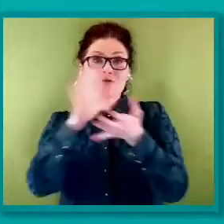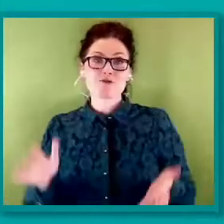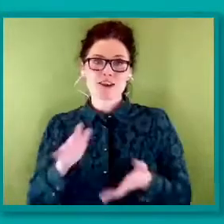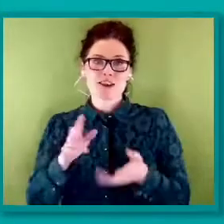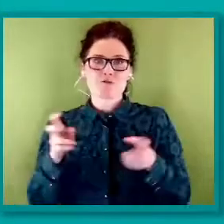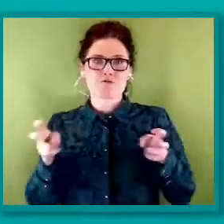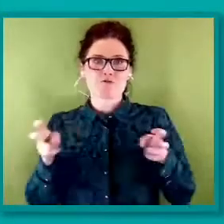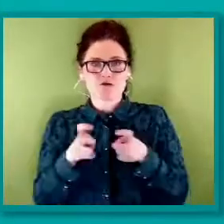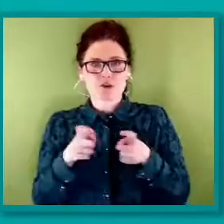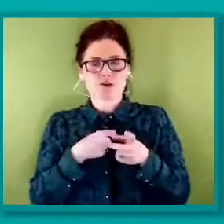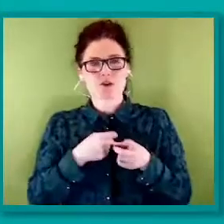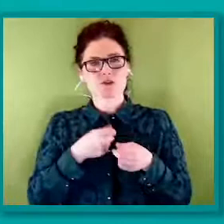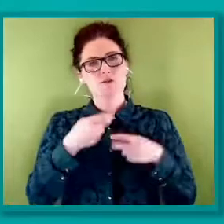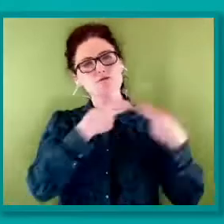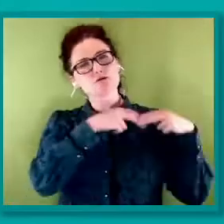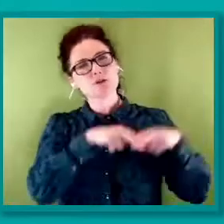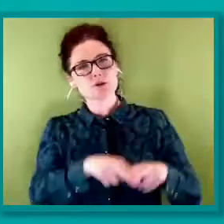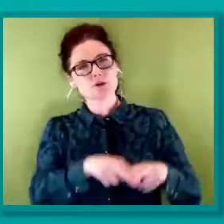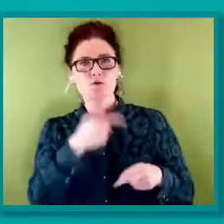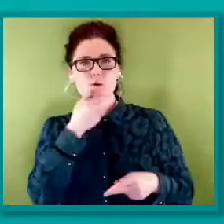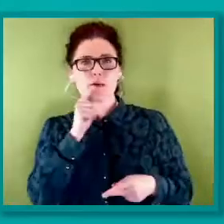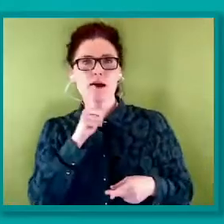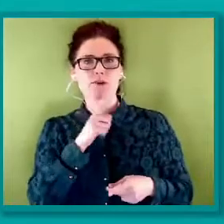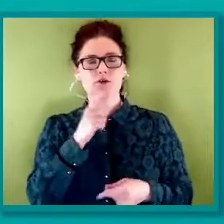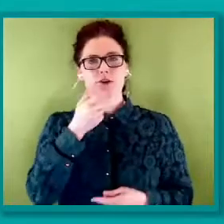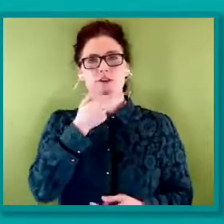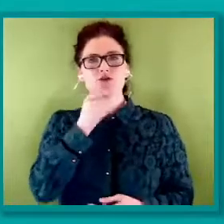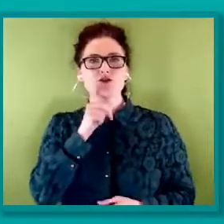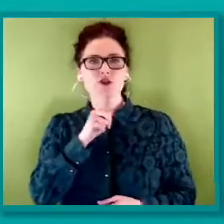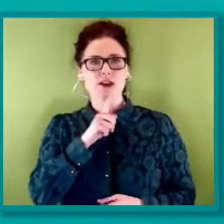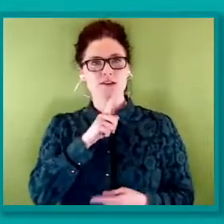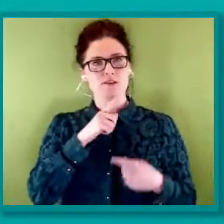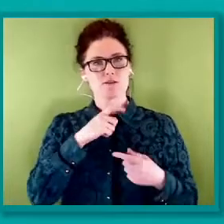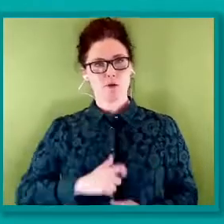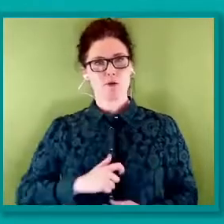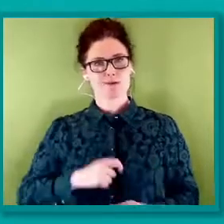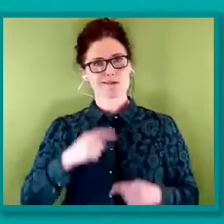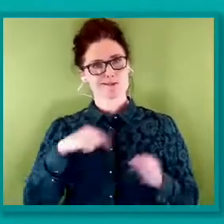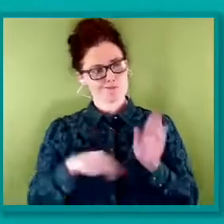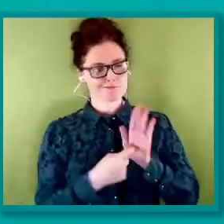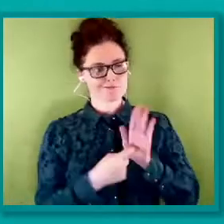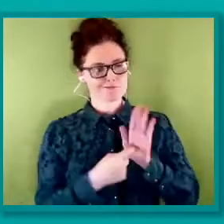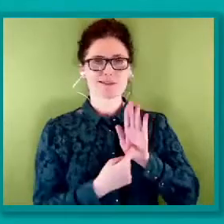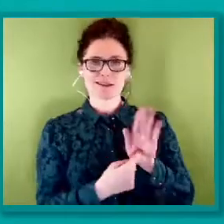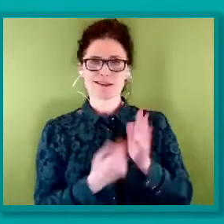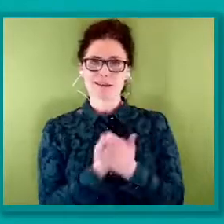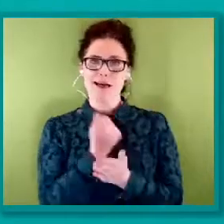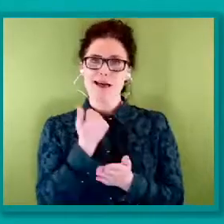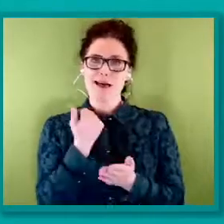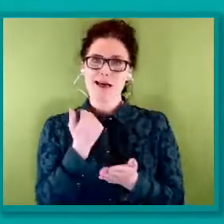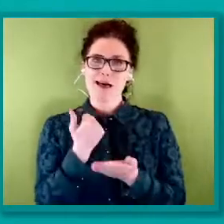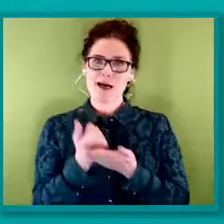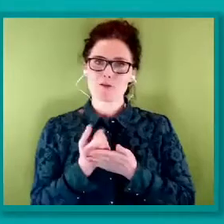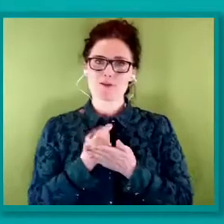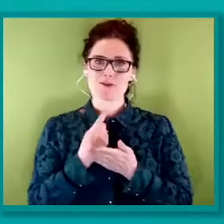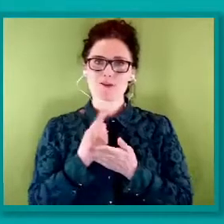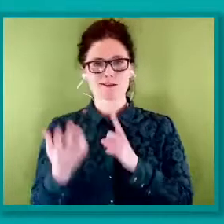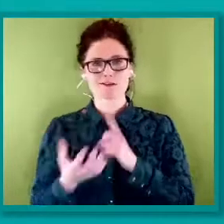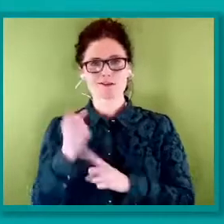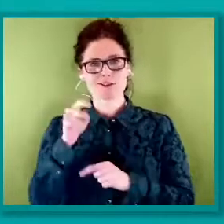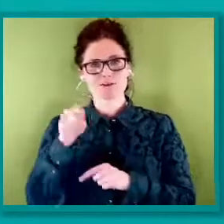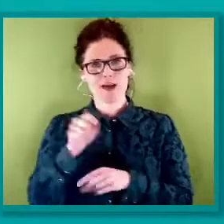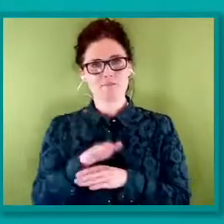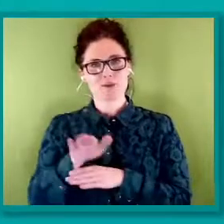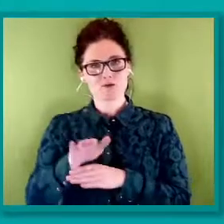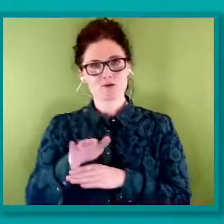roles. This motion helps us move a step closer towards that world and will support non-binary workers to